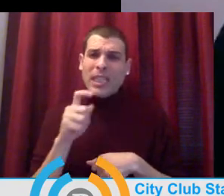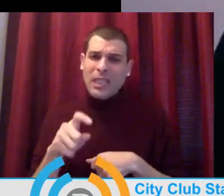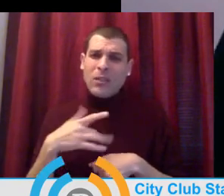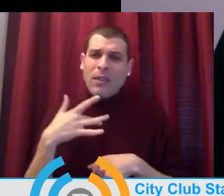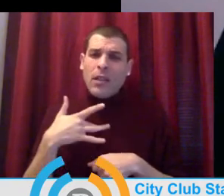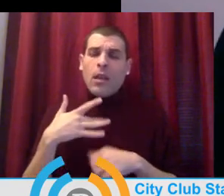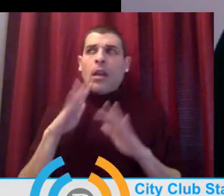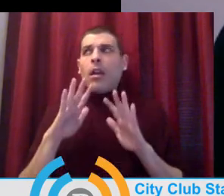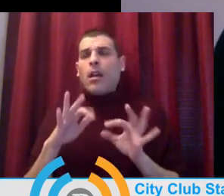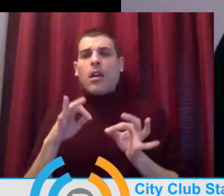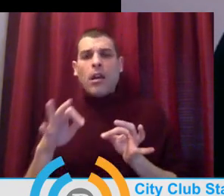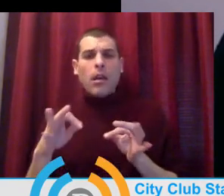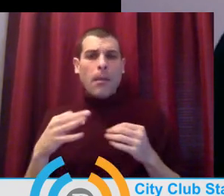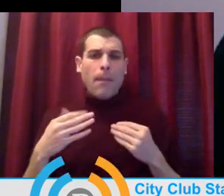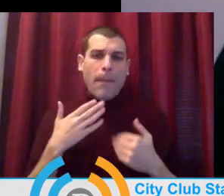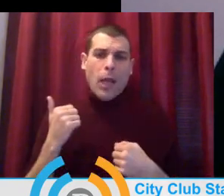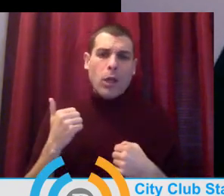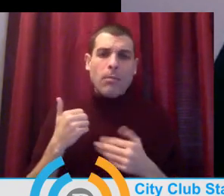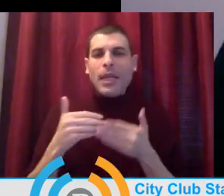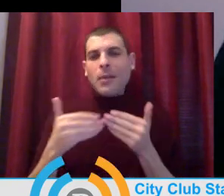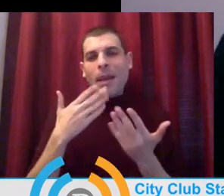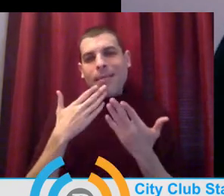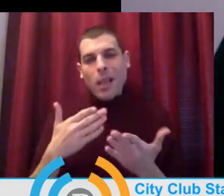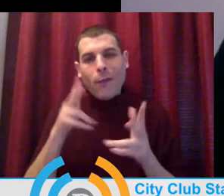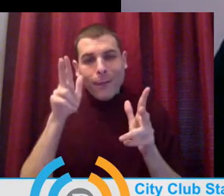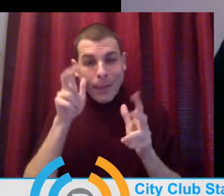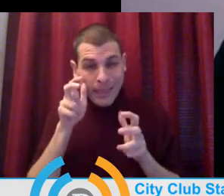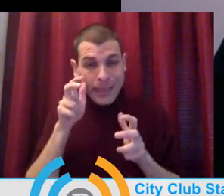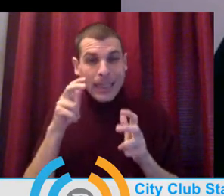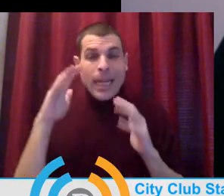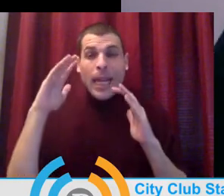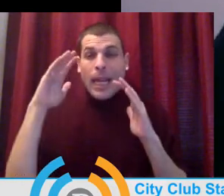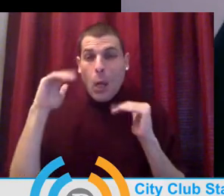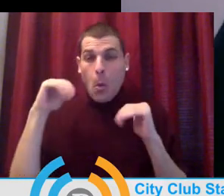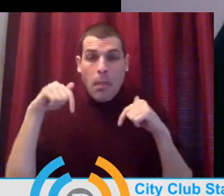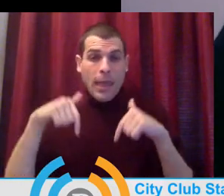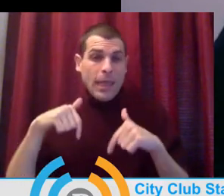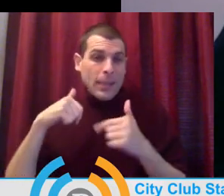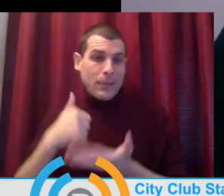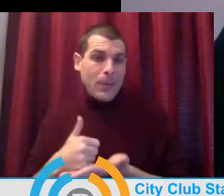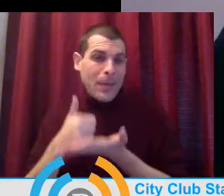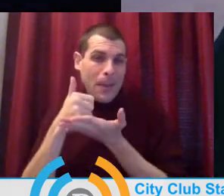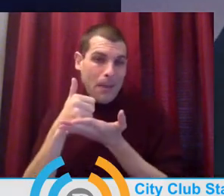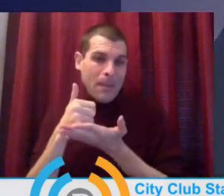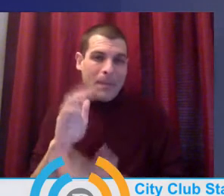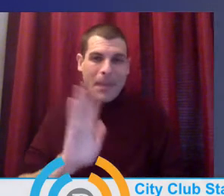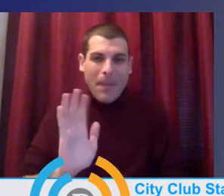Anyways, thanks for listening, and I hope this helps. Bye.